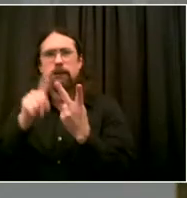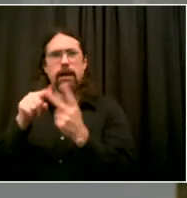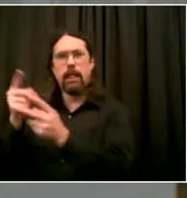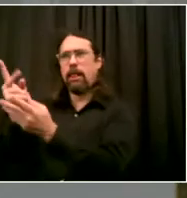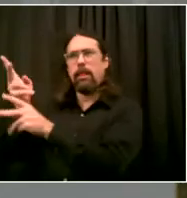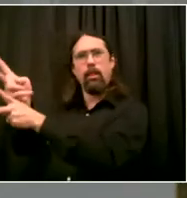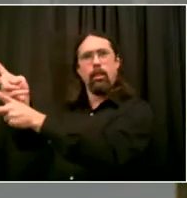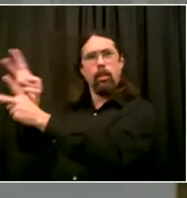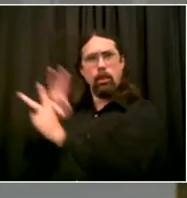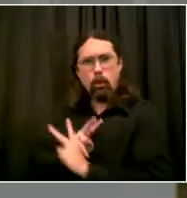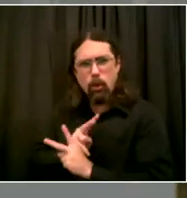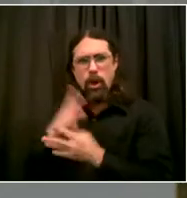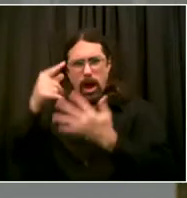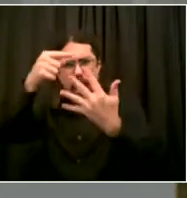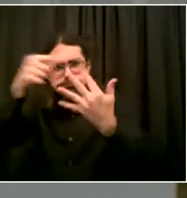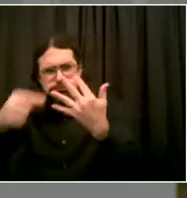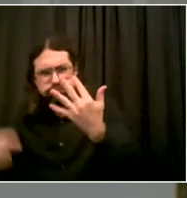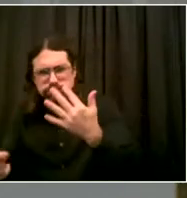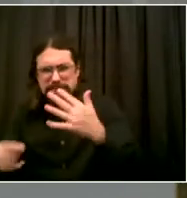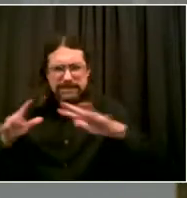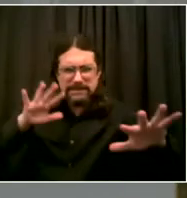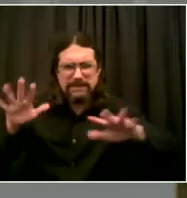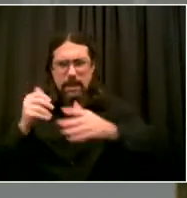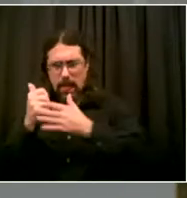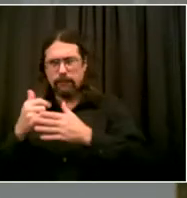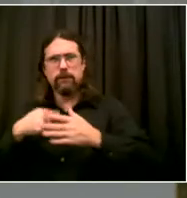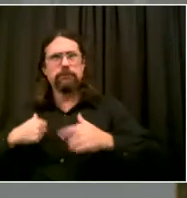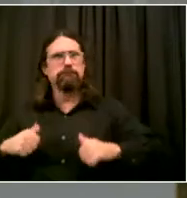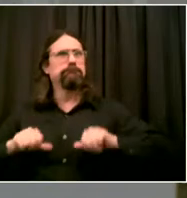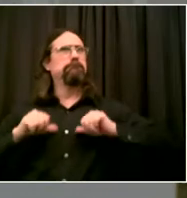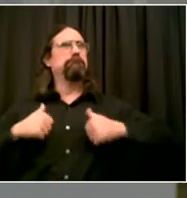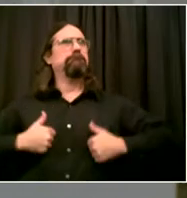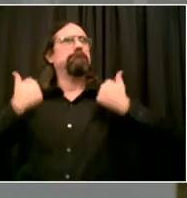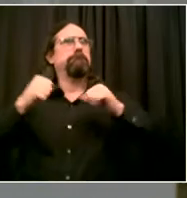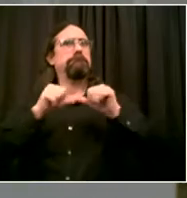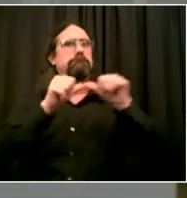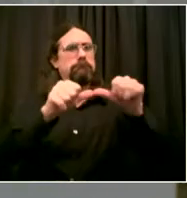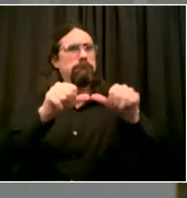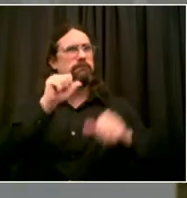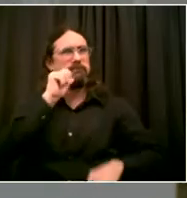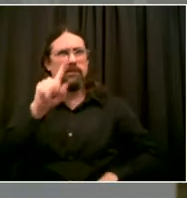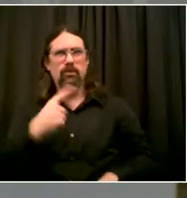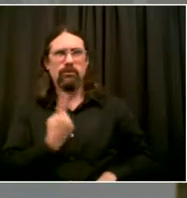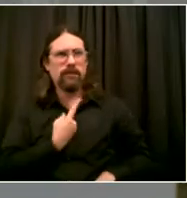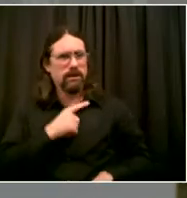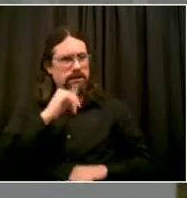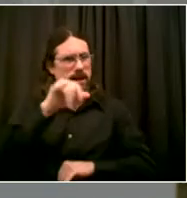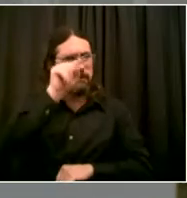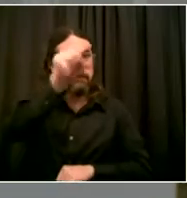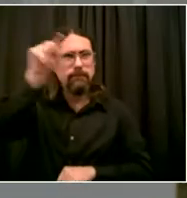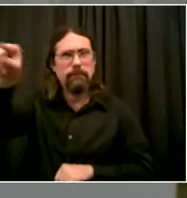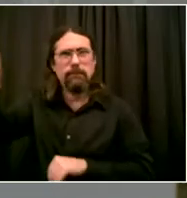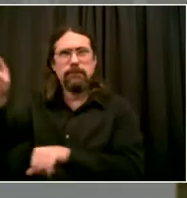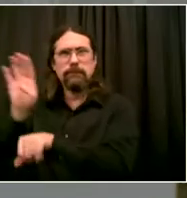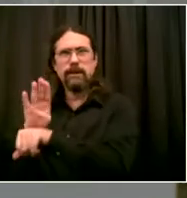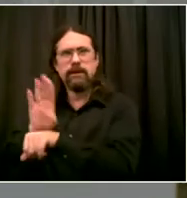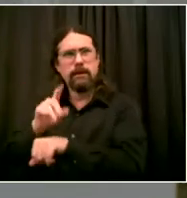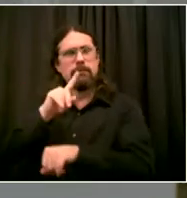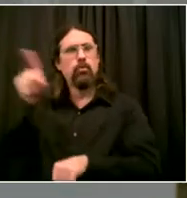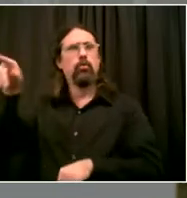that situation. In June, we decided to reopen our store following